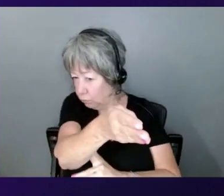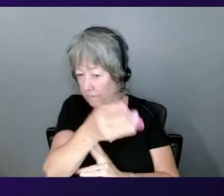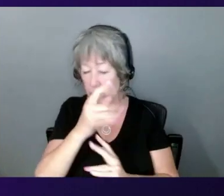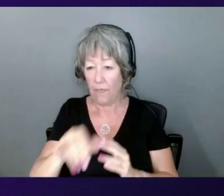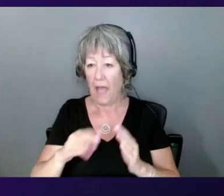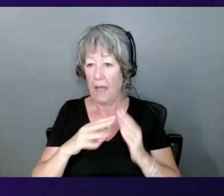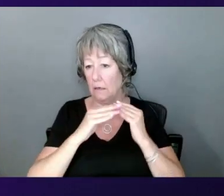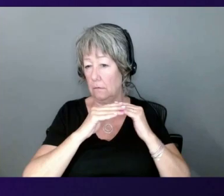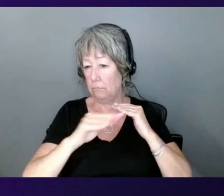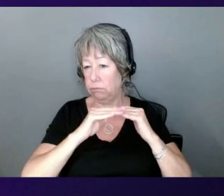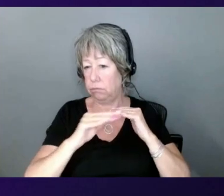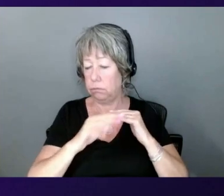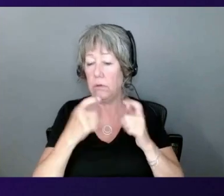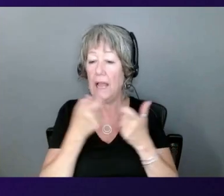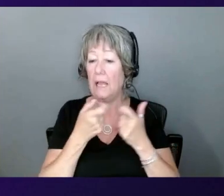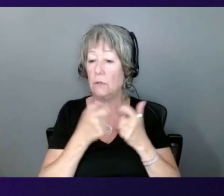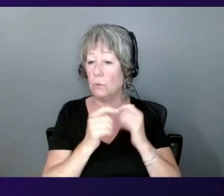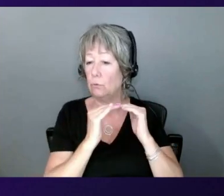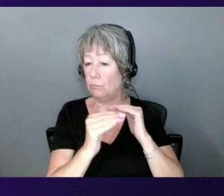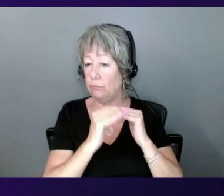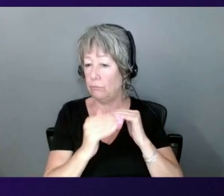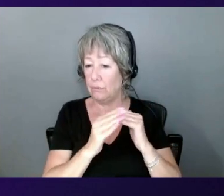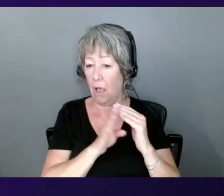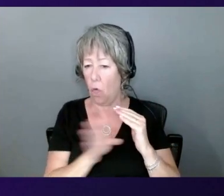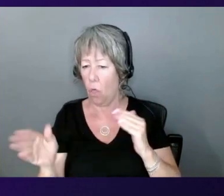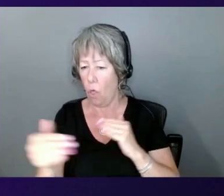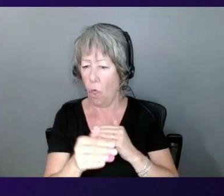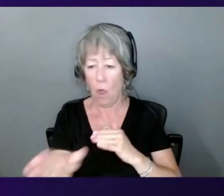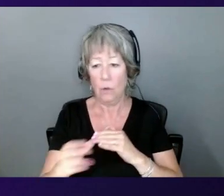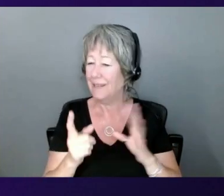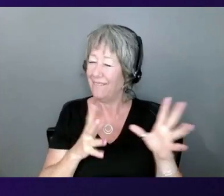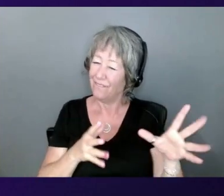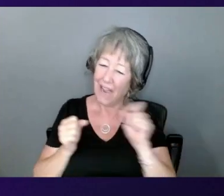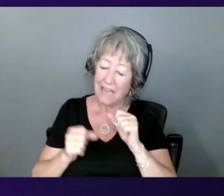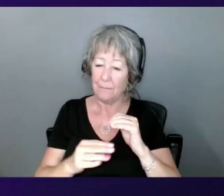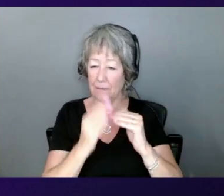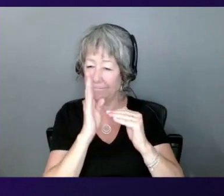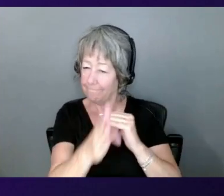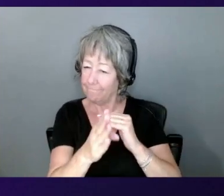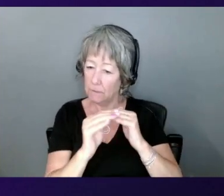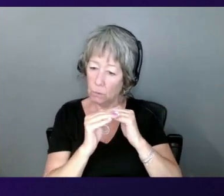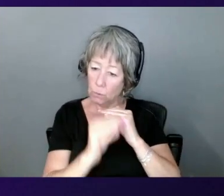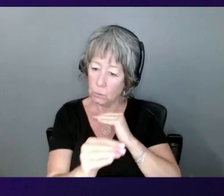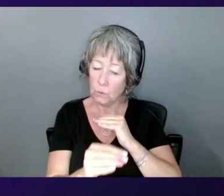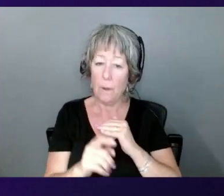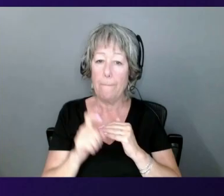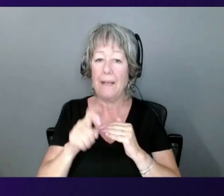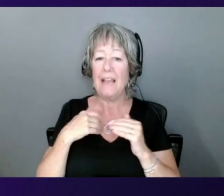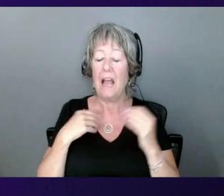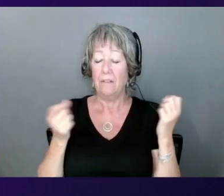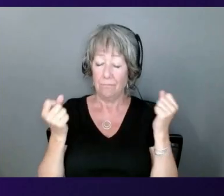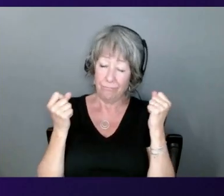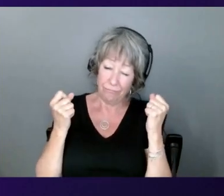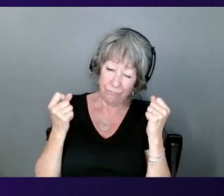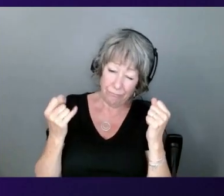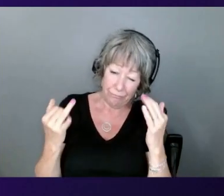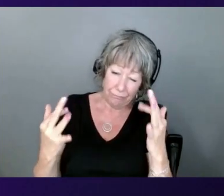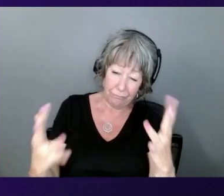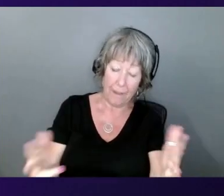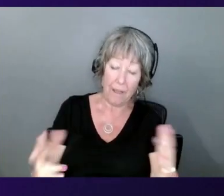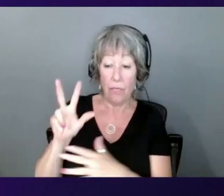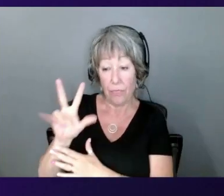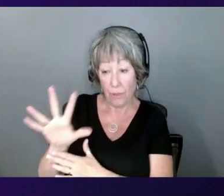And inside these chips, you need many, many, many electrical wires, the 35 kilometers